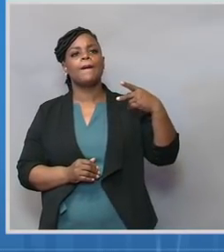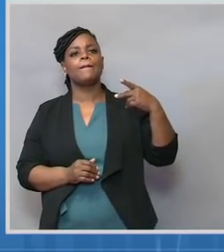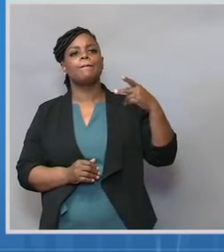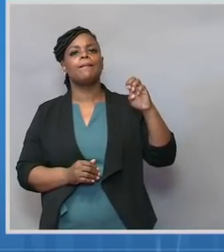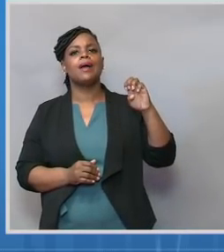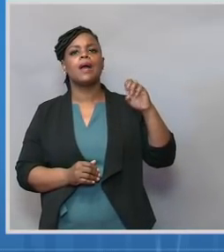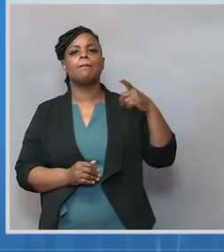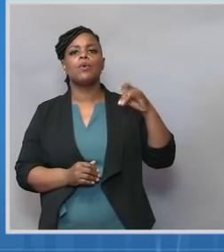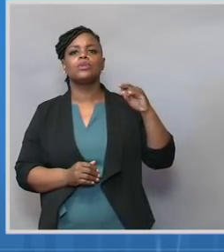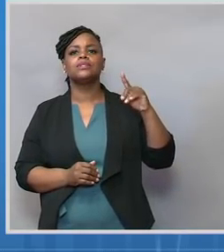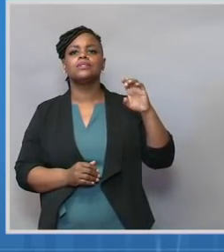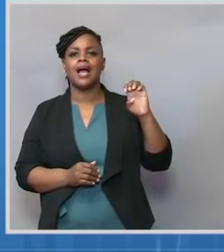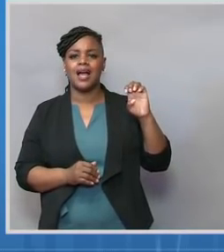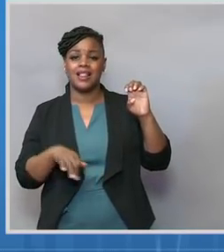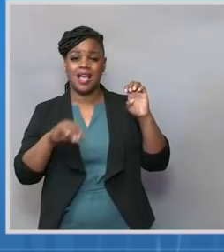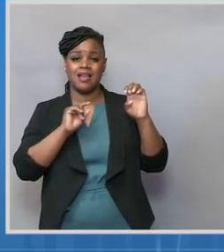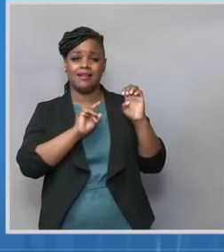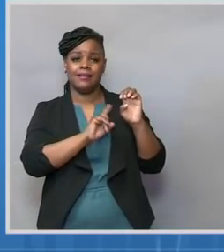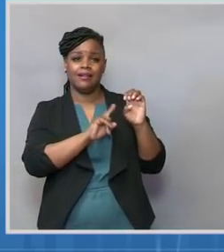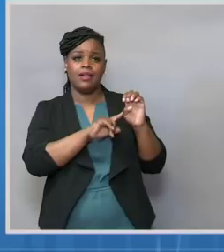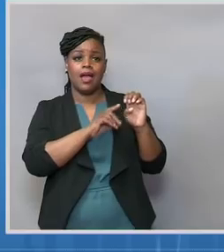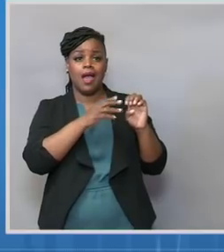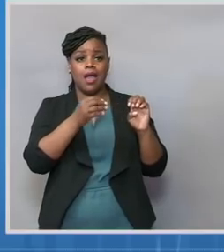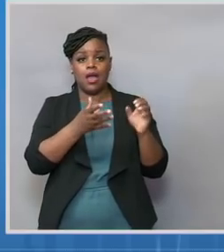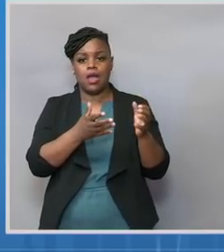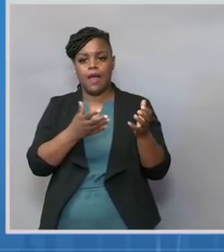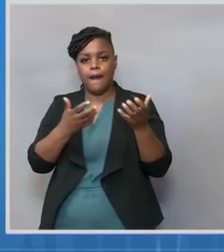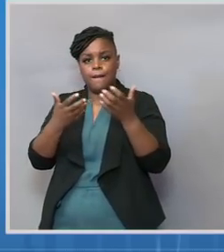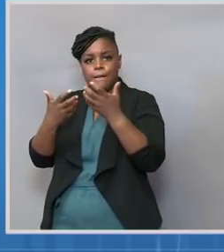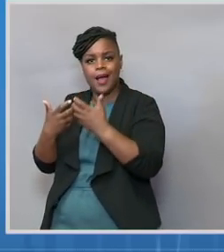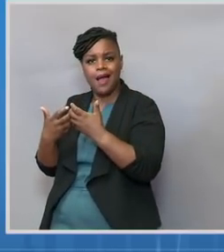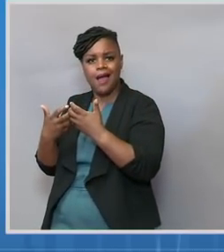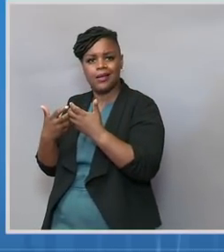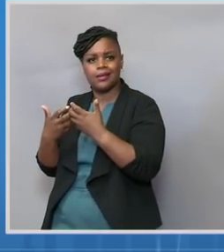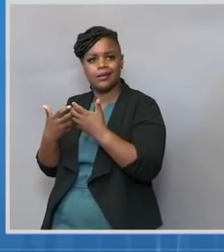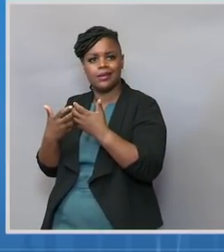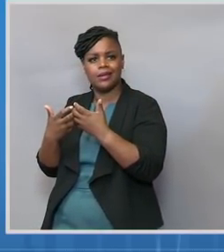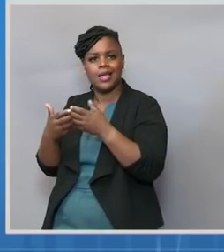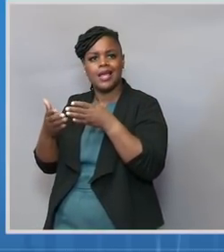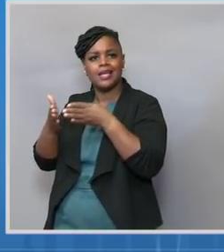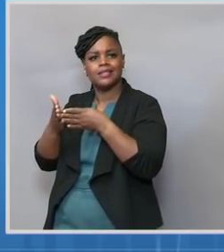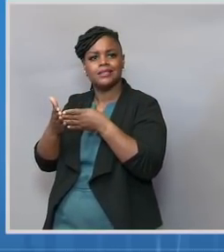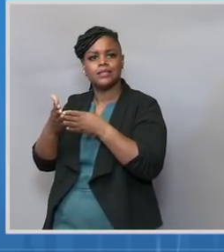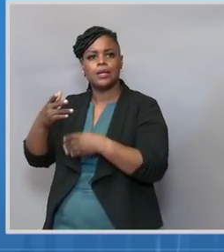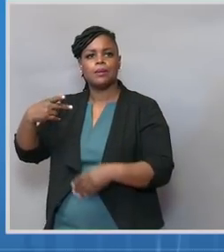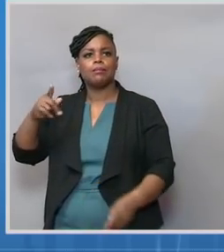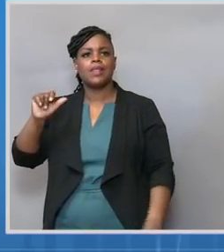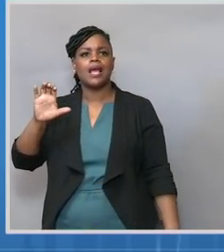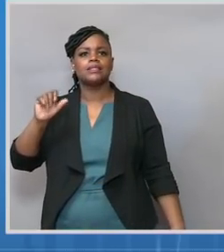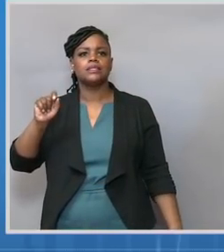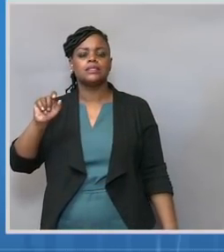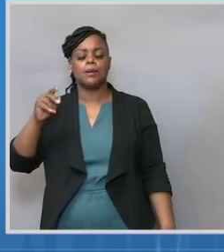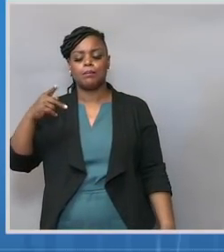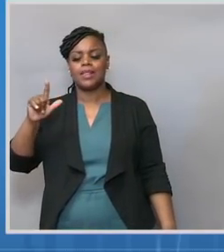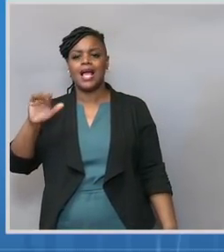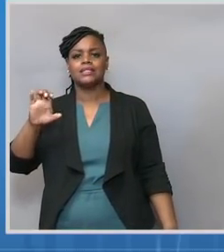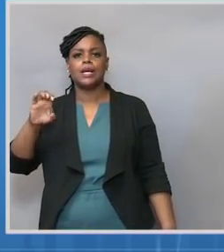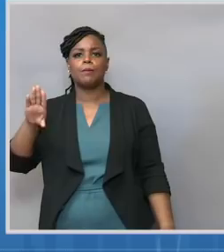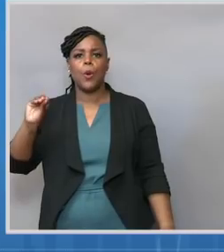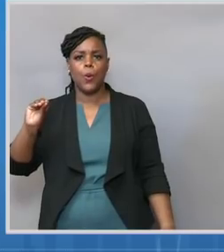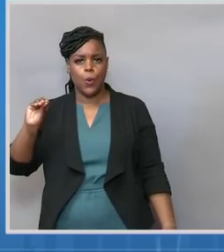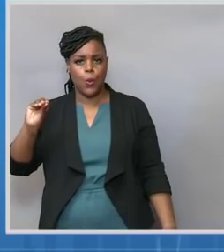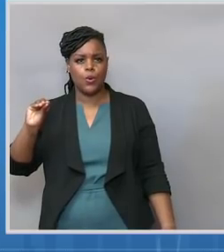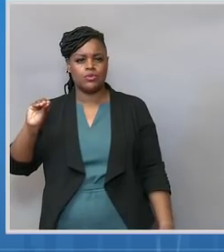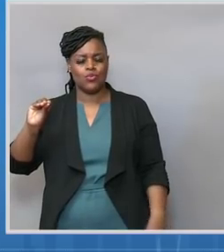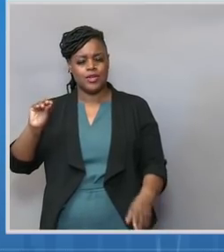alone and in combination against a placebo. So as you can see, there are a number of things going on right